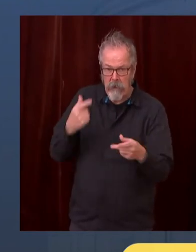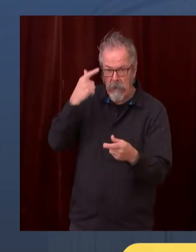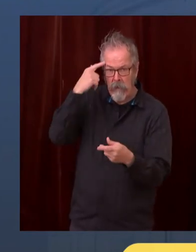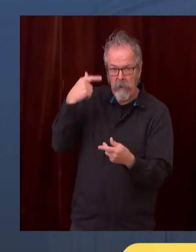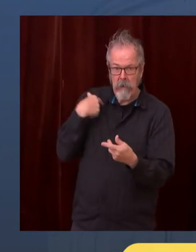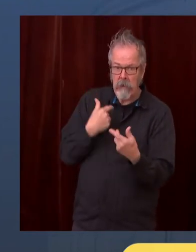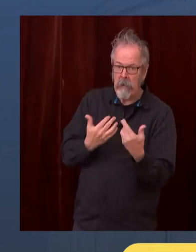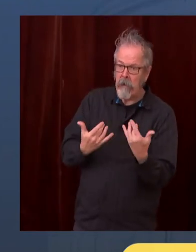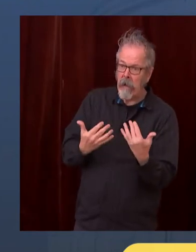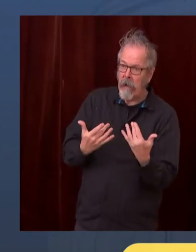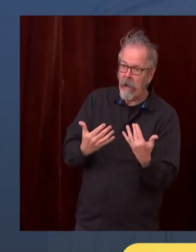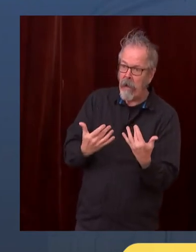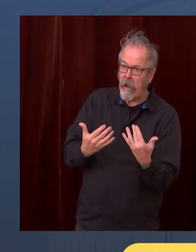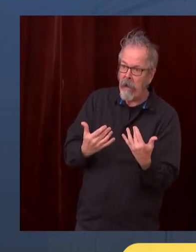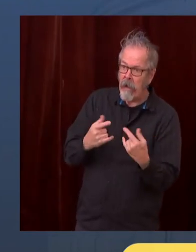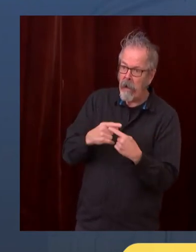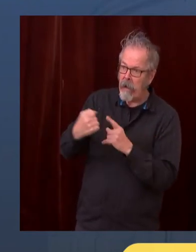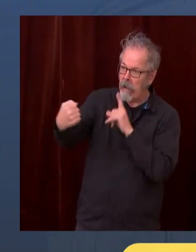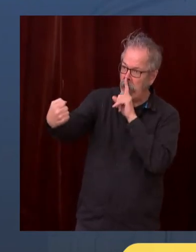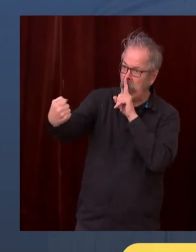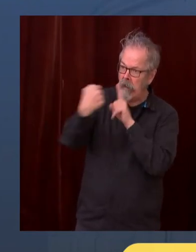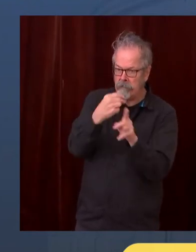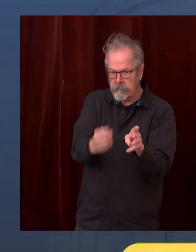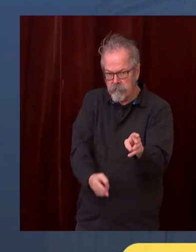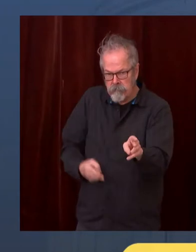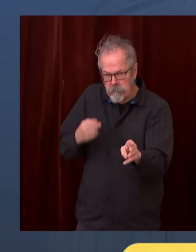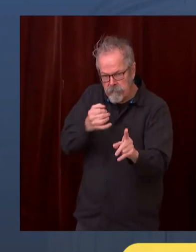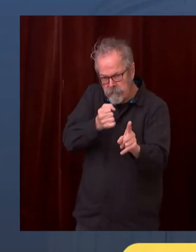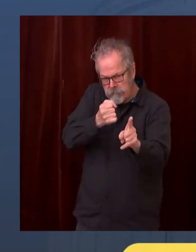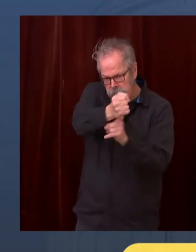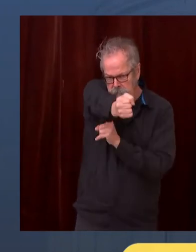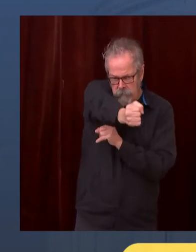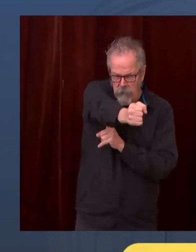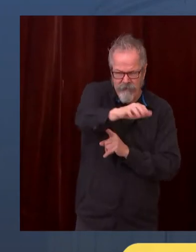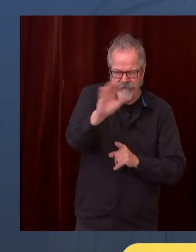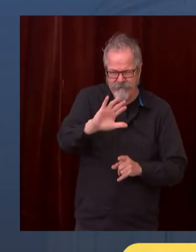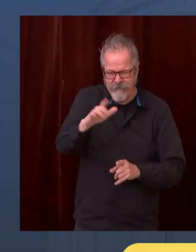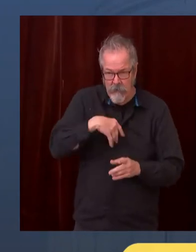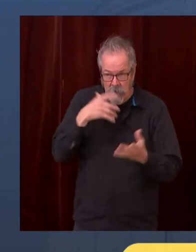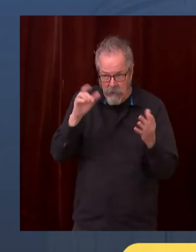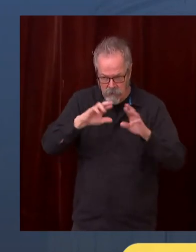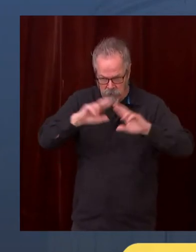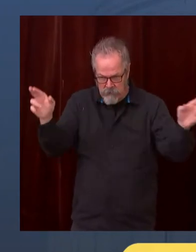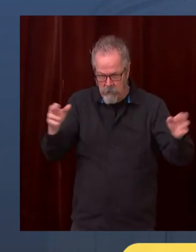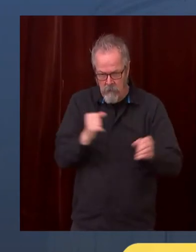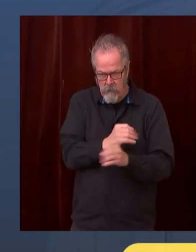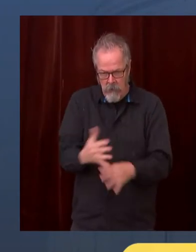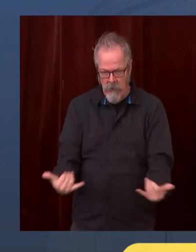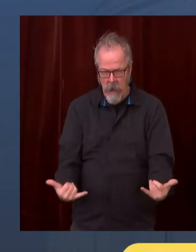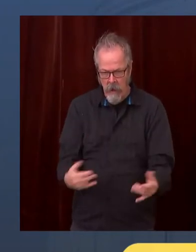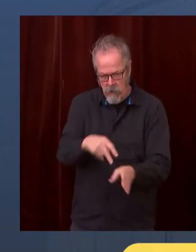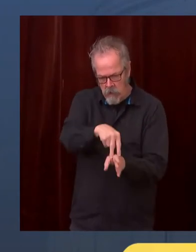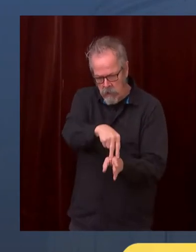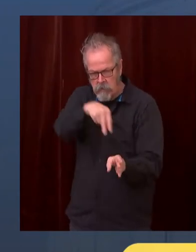too late if we wait. I think you're going to find eventually you've seen some states that have been